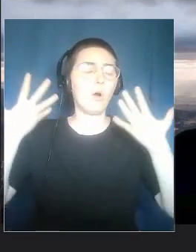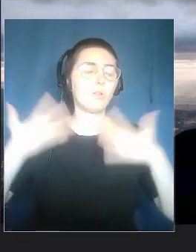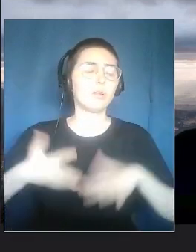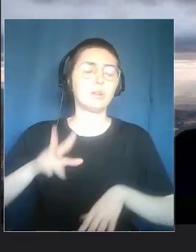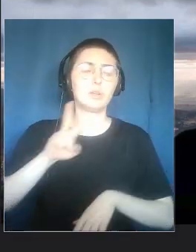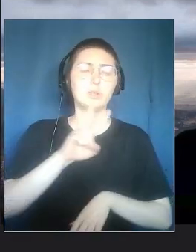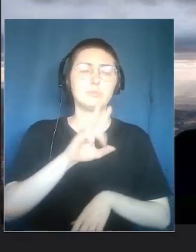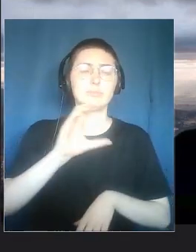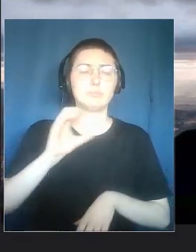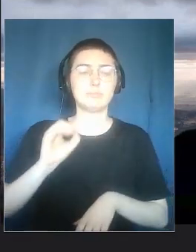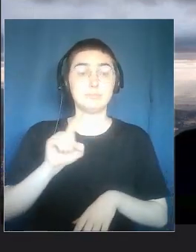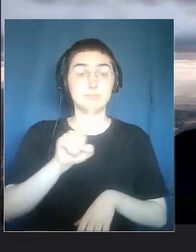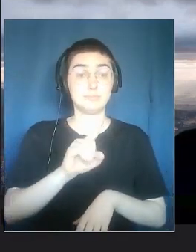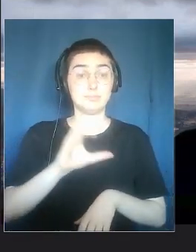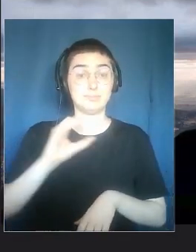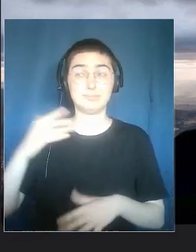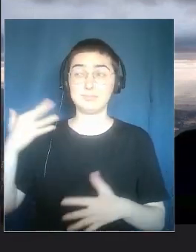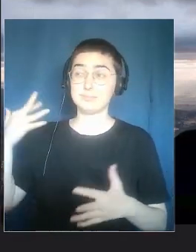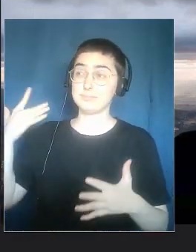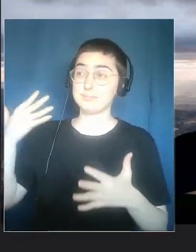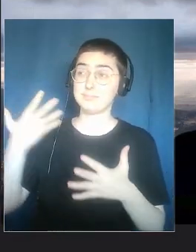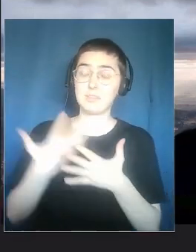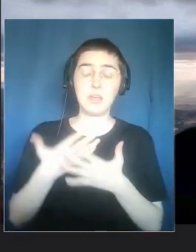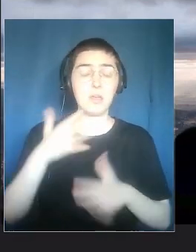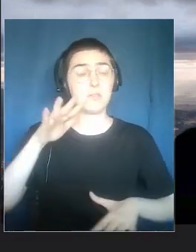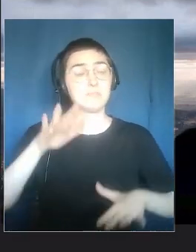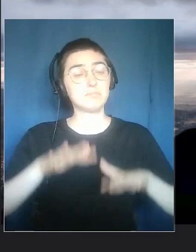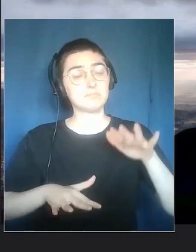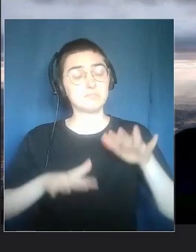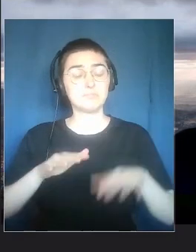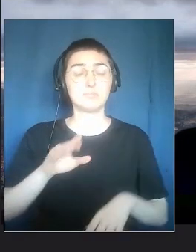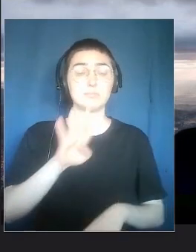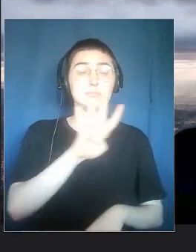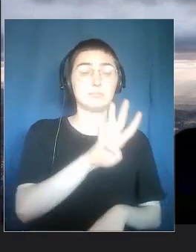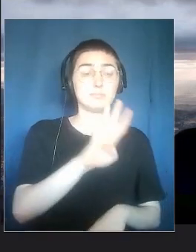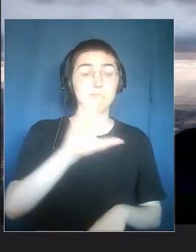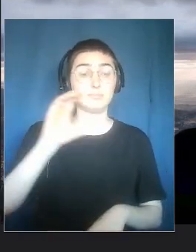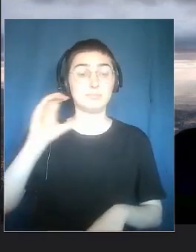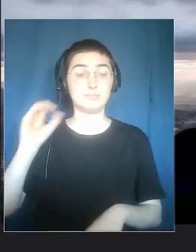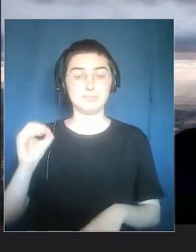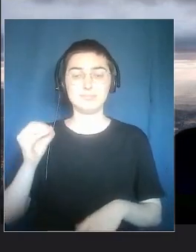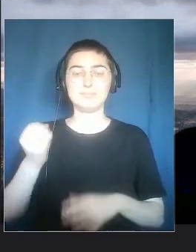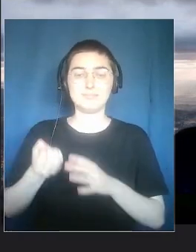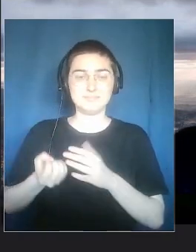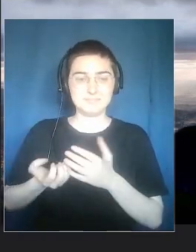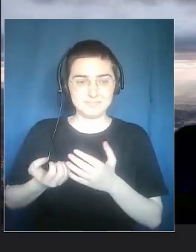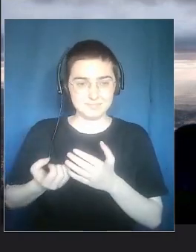which, since 2010, has produced